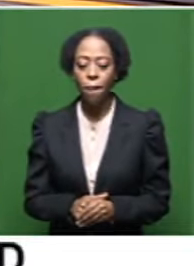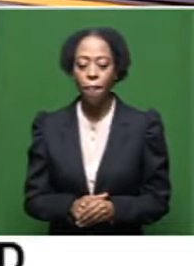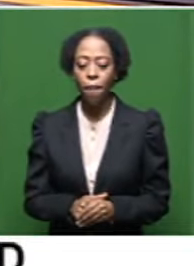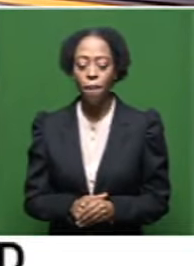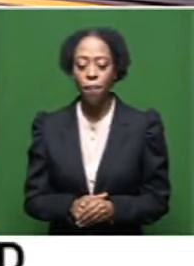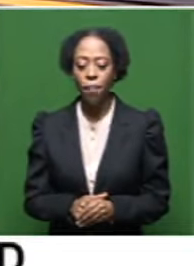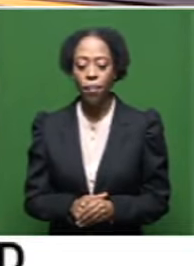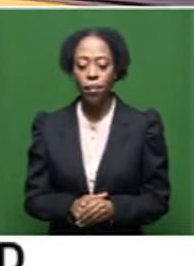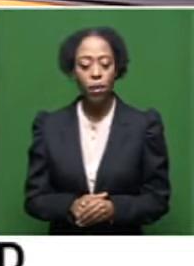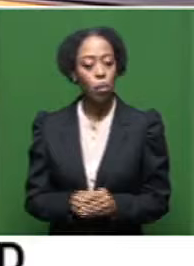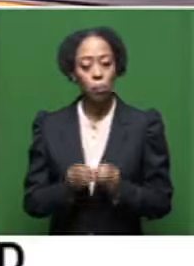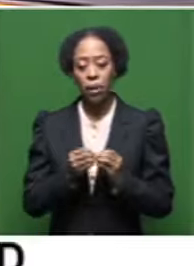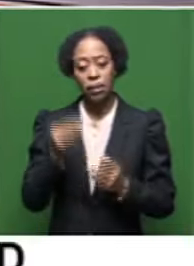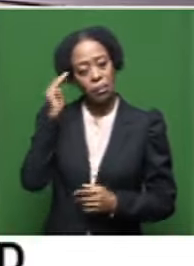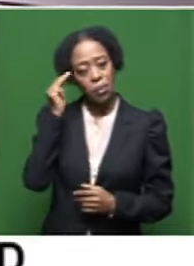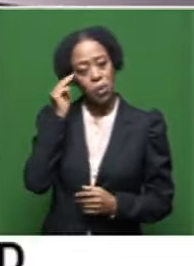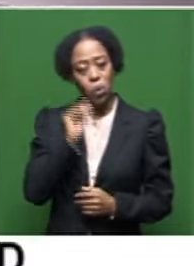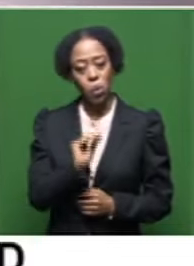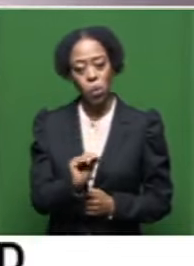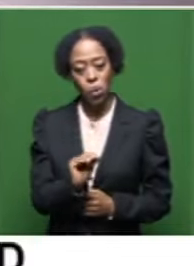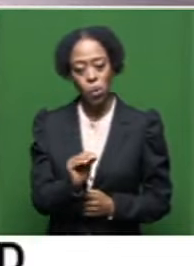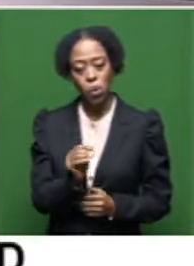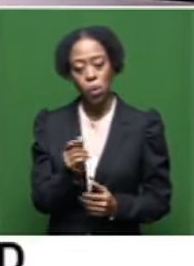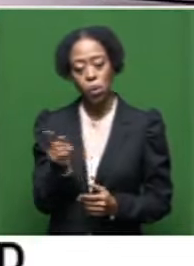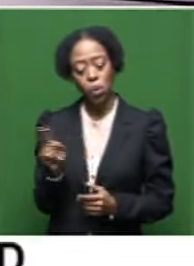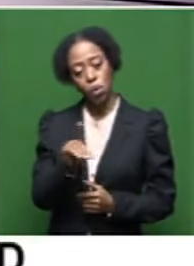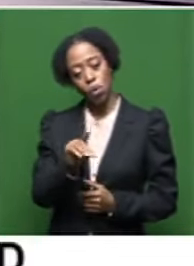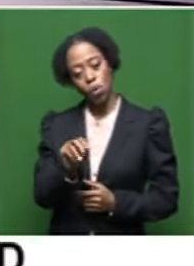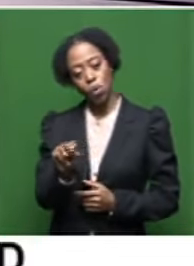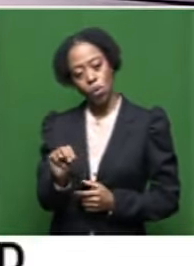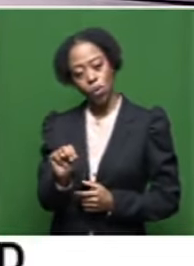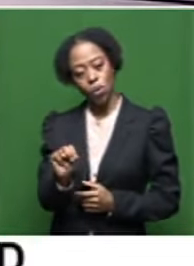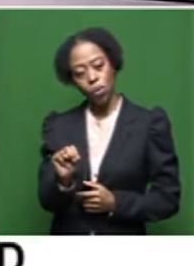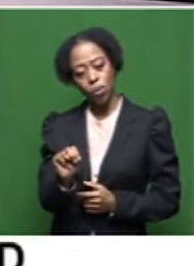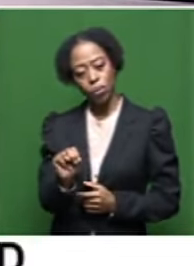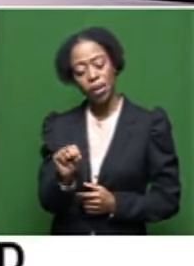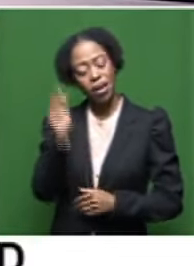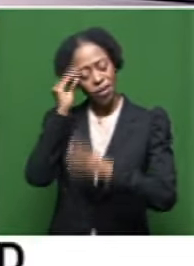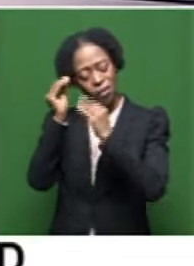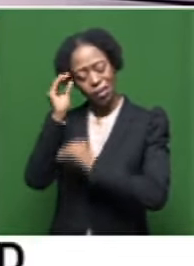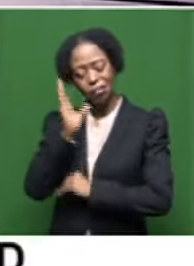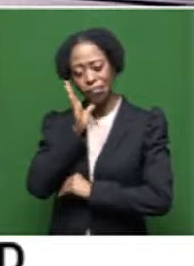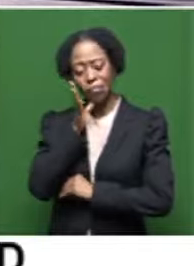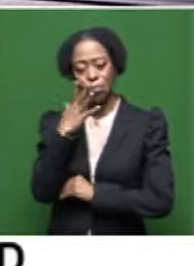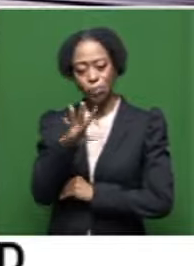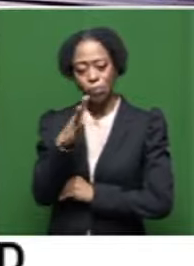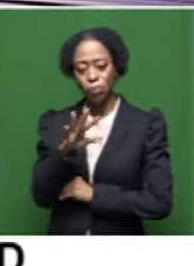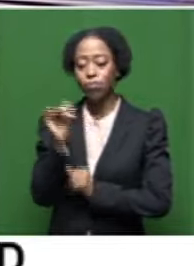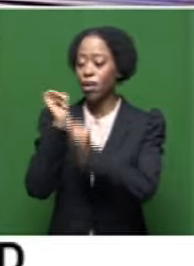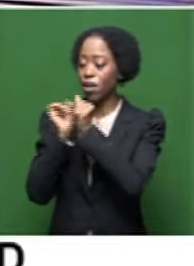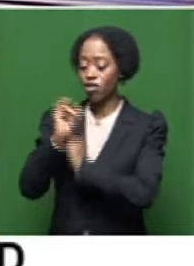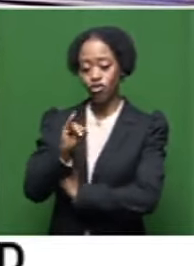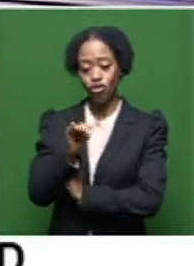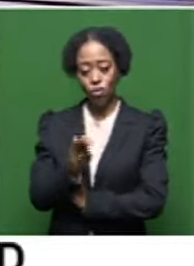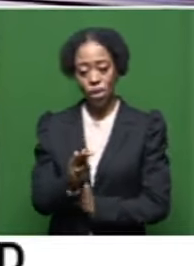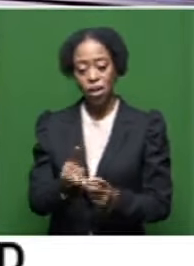Gosh, I have so many. Brad Dawn was like a walking encyclopedia. He knew the history of Johannesburg